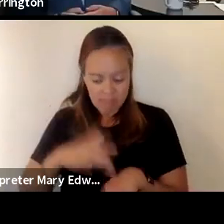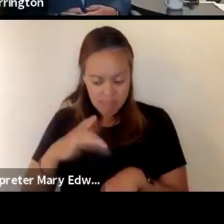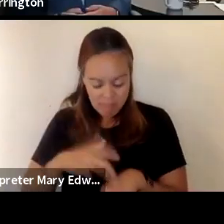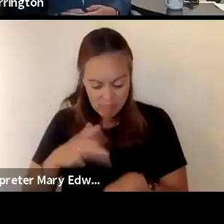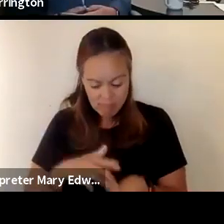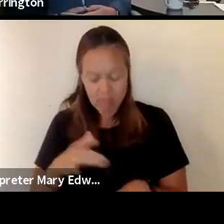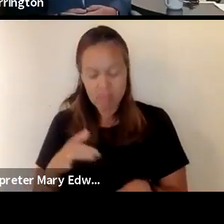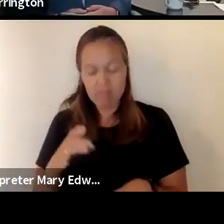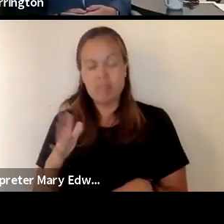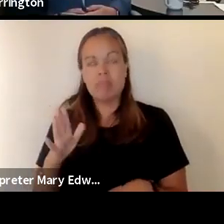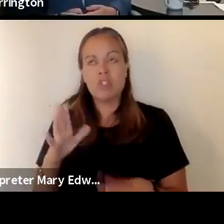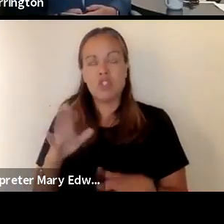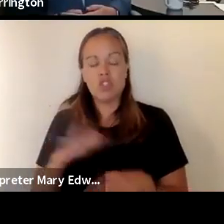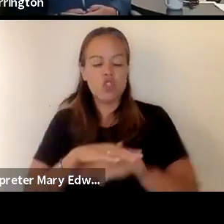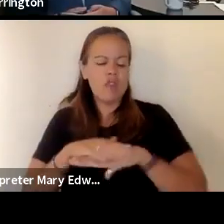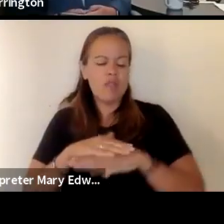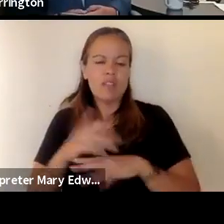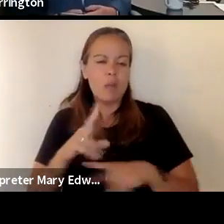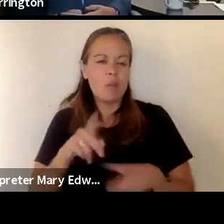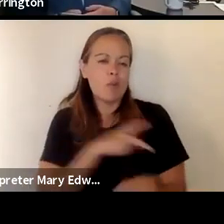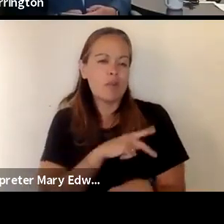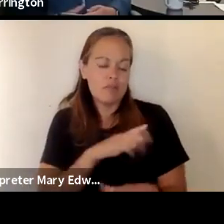desk any areas like that